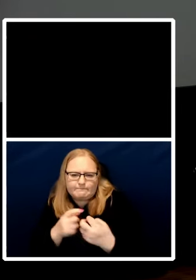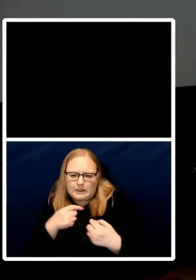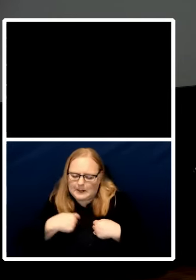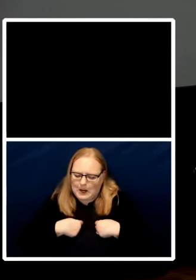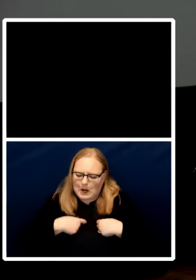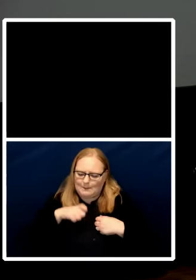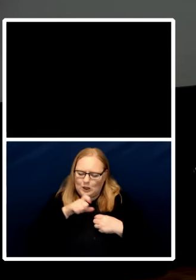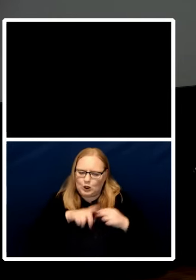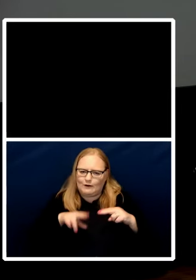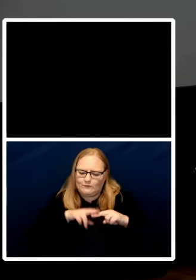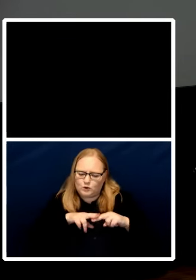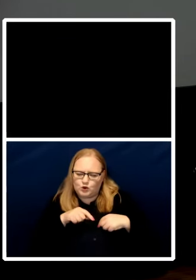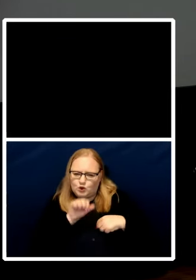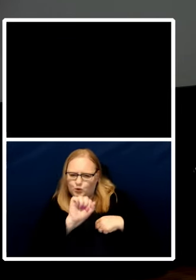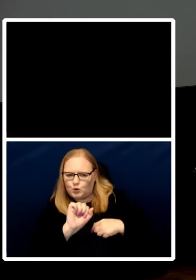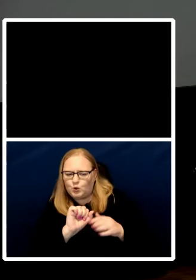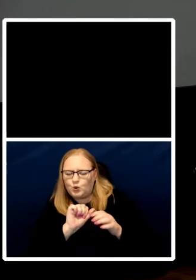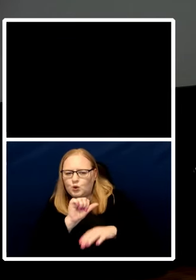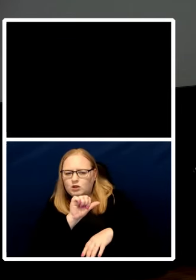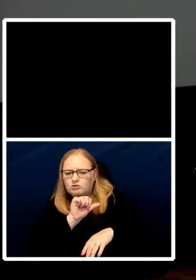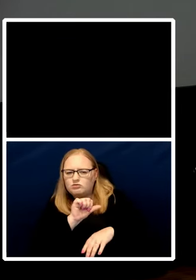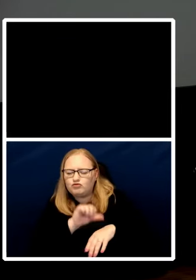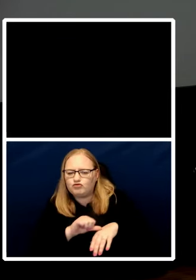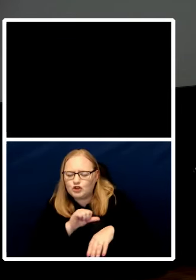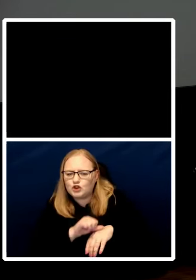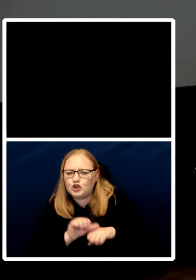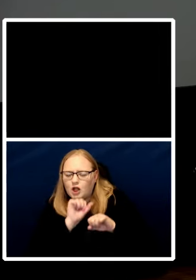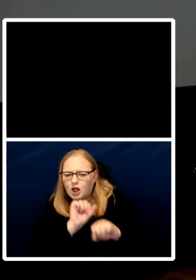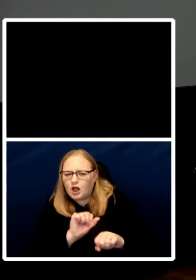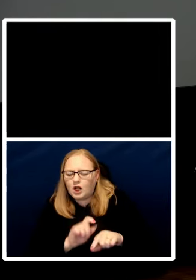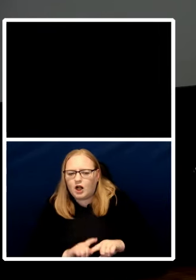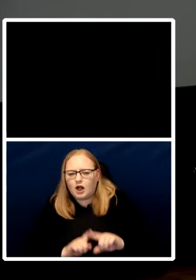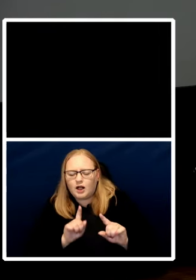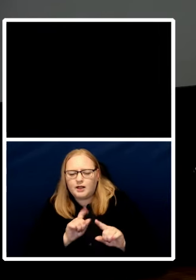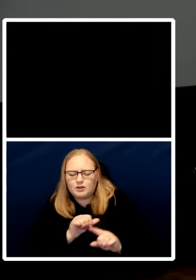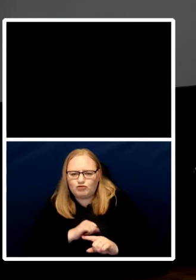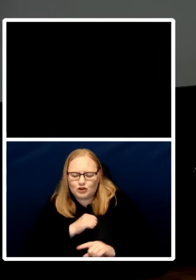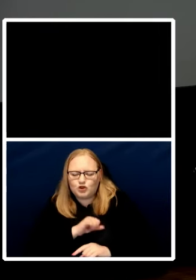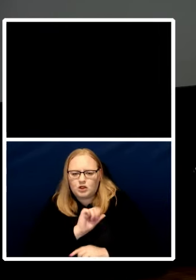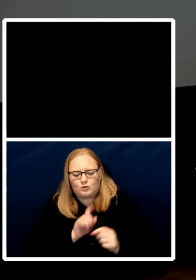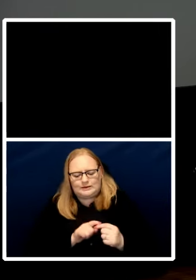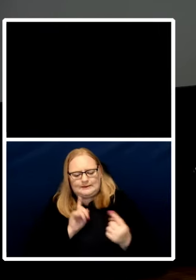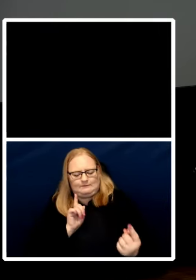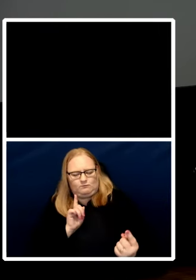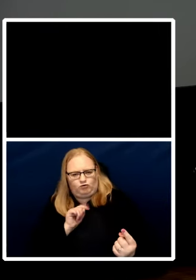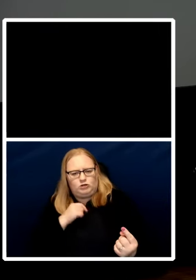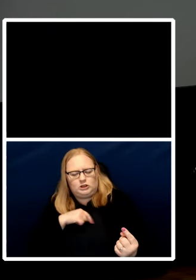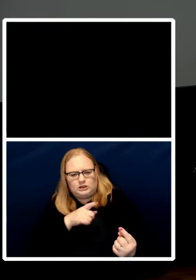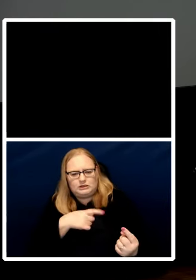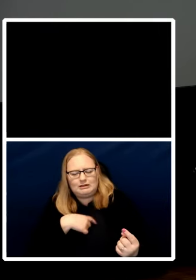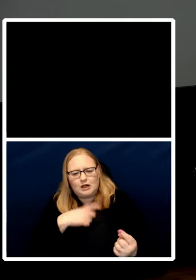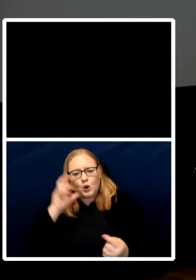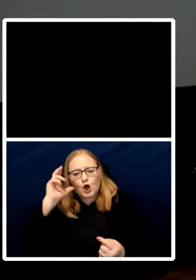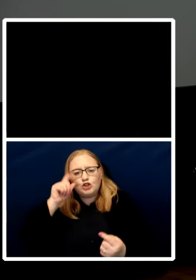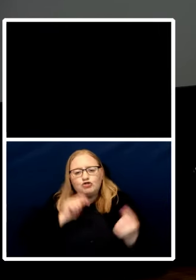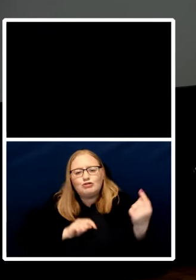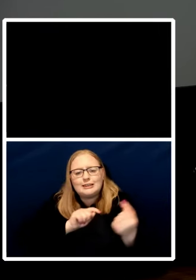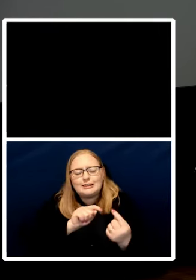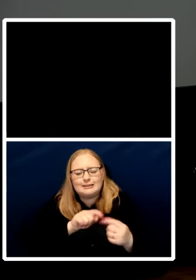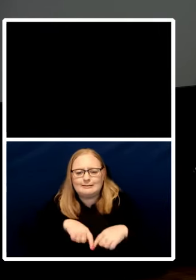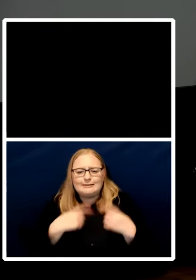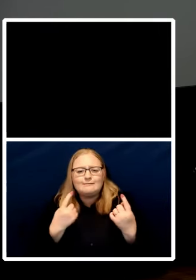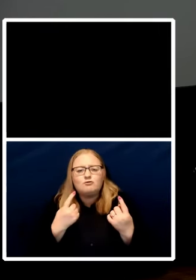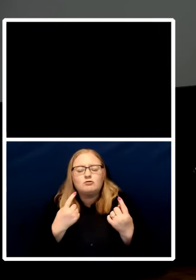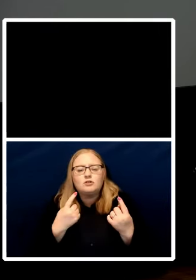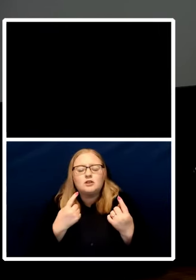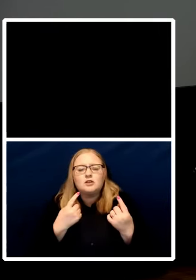come from these different countries after world war ii but we think that these laws need to reflect various human values and and then when